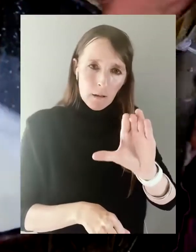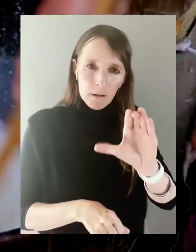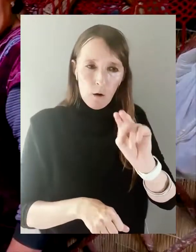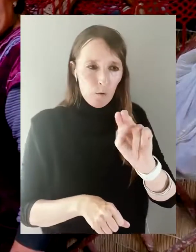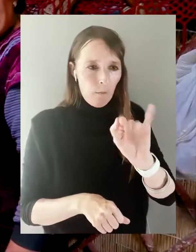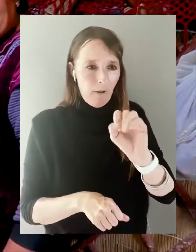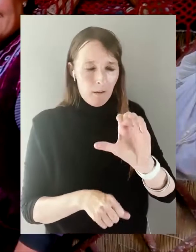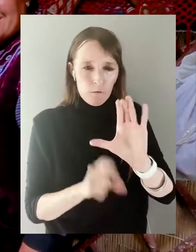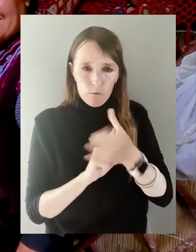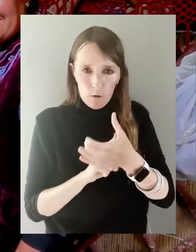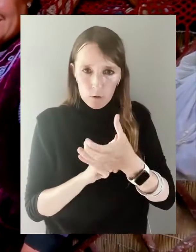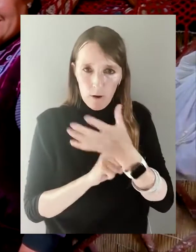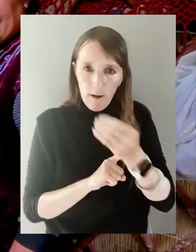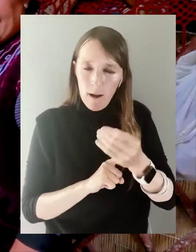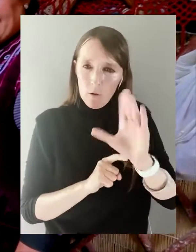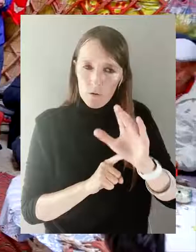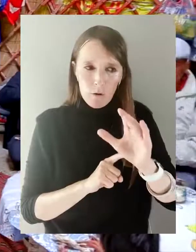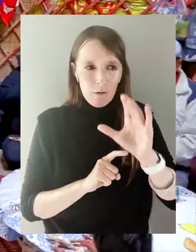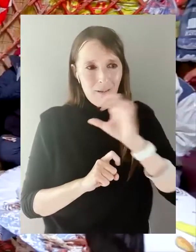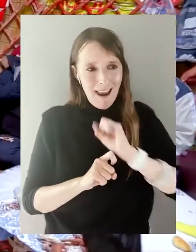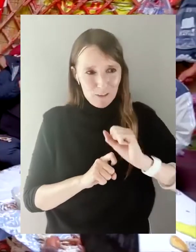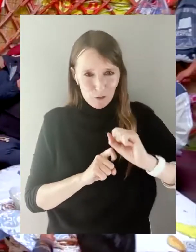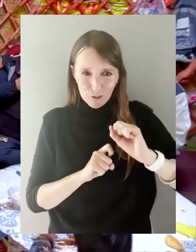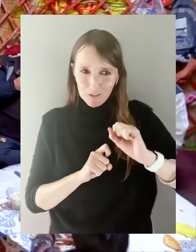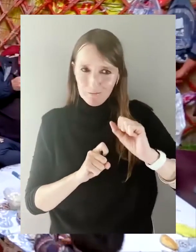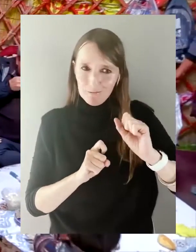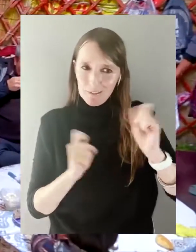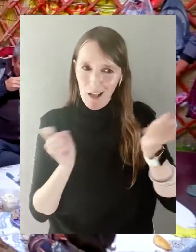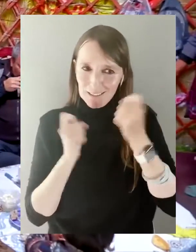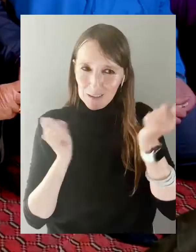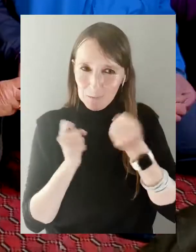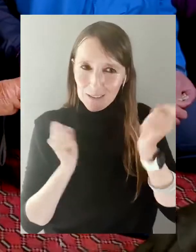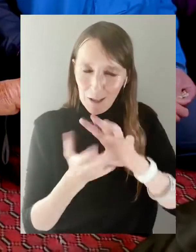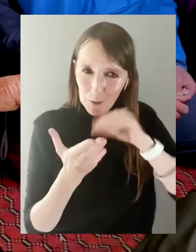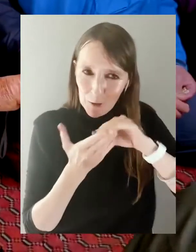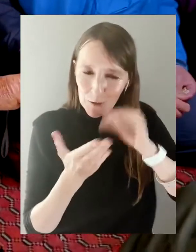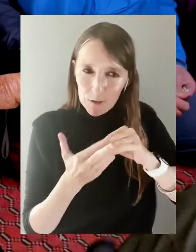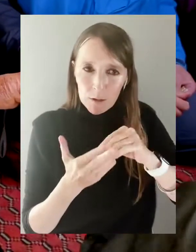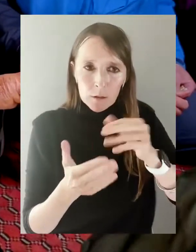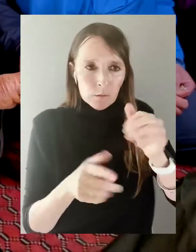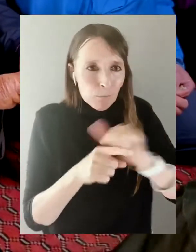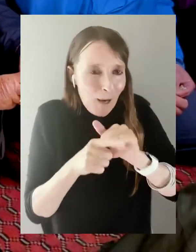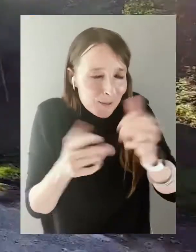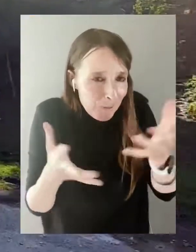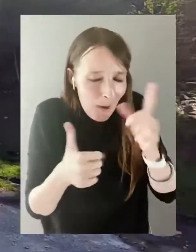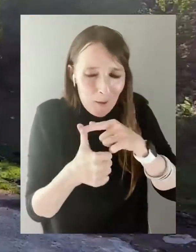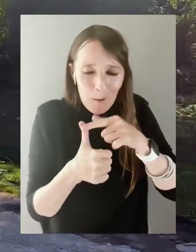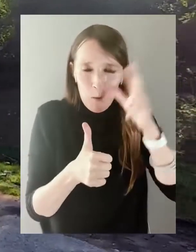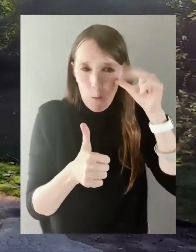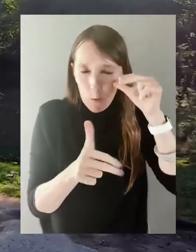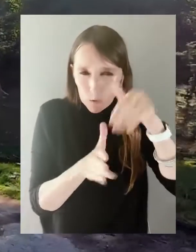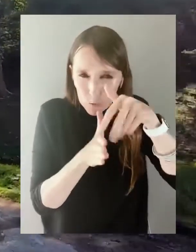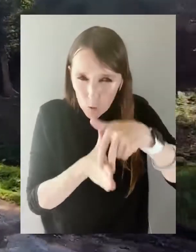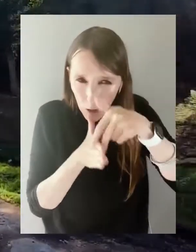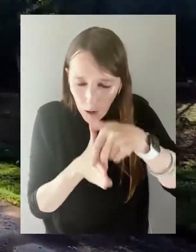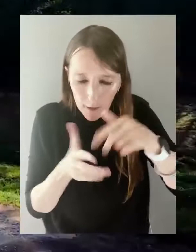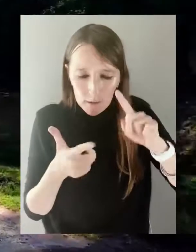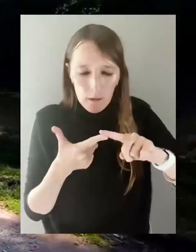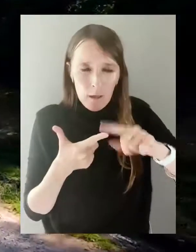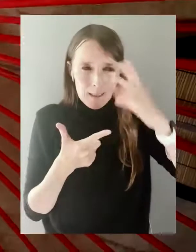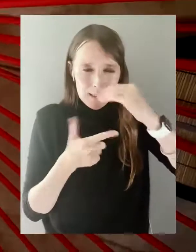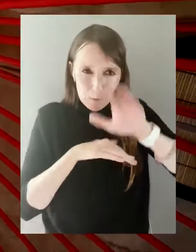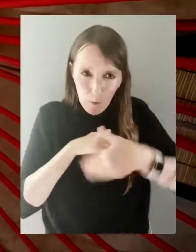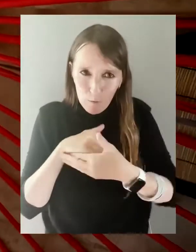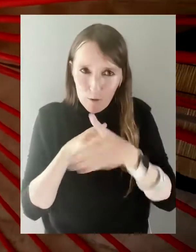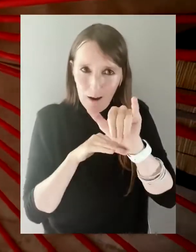allow you to experience authentic nomadic culture and learn a lot about the ancient customs. You can enjoy horse riding,